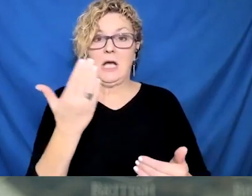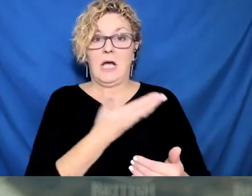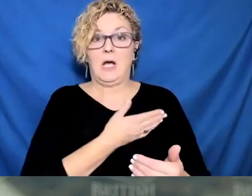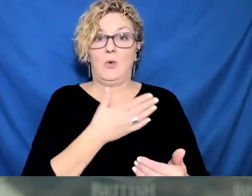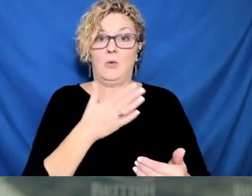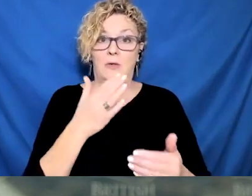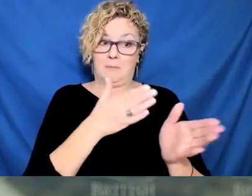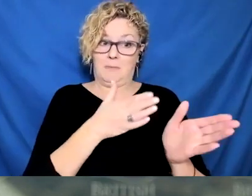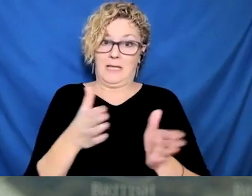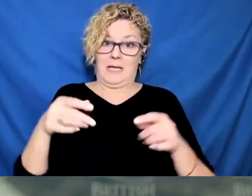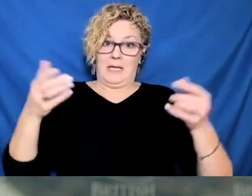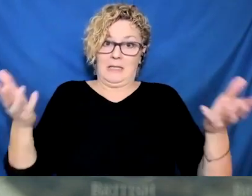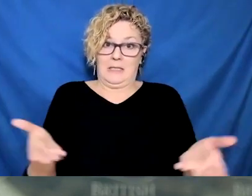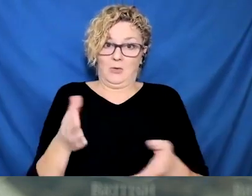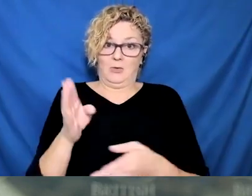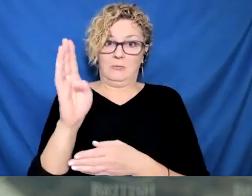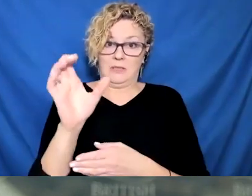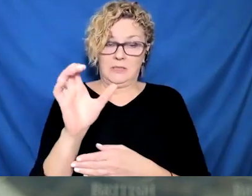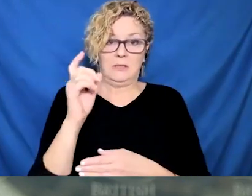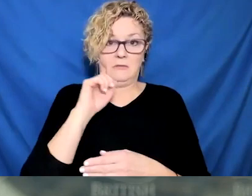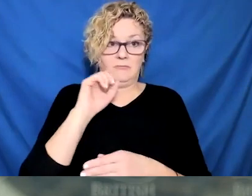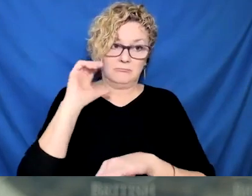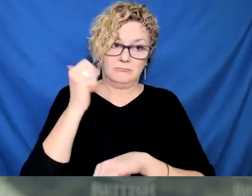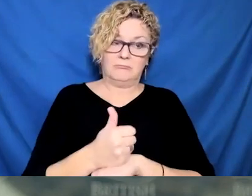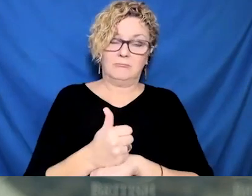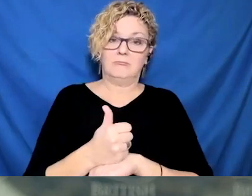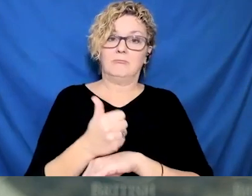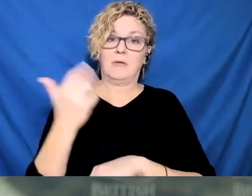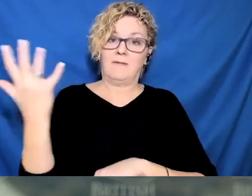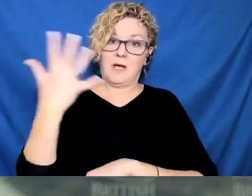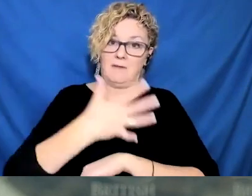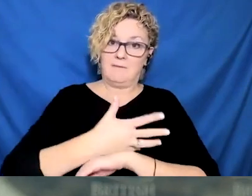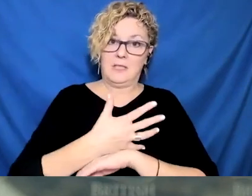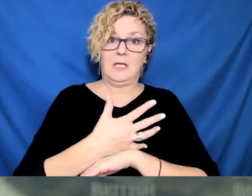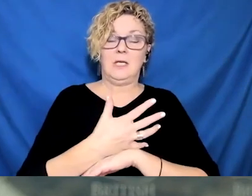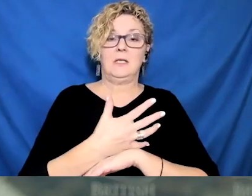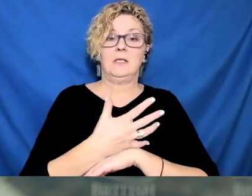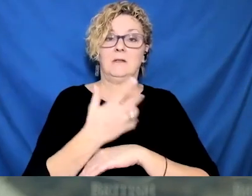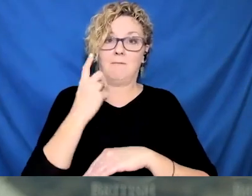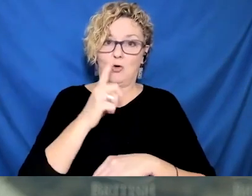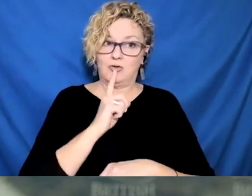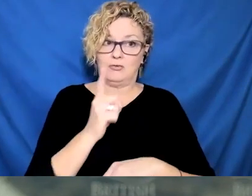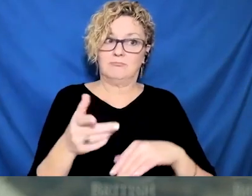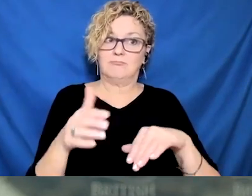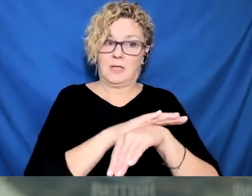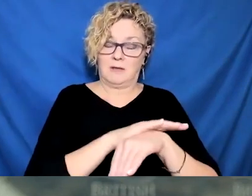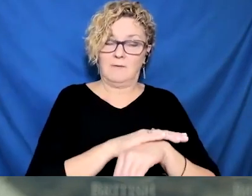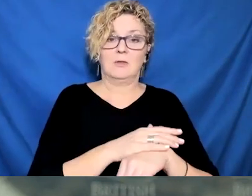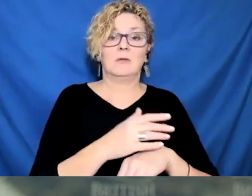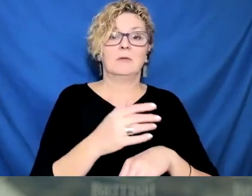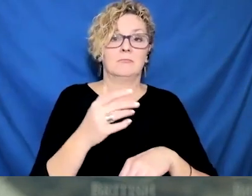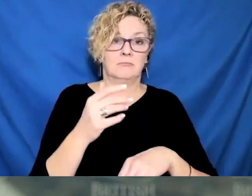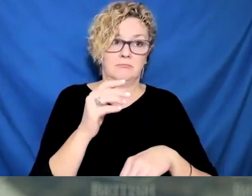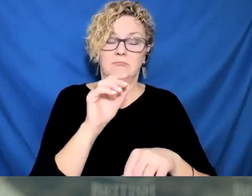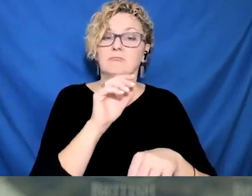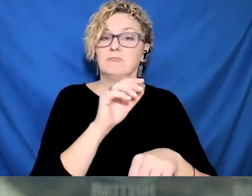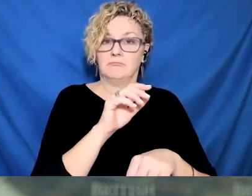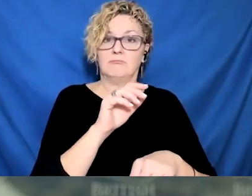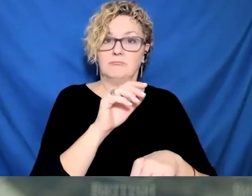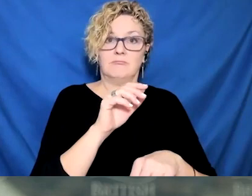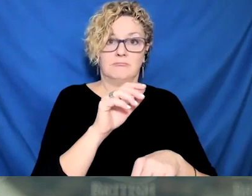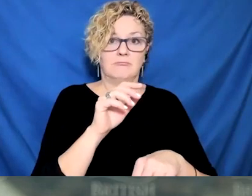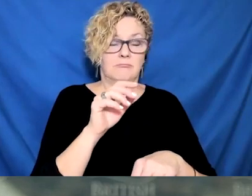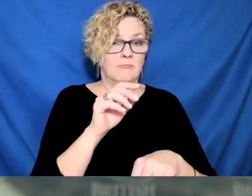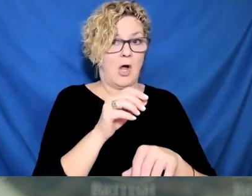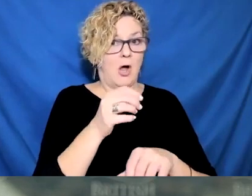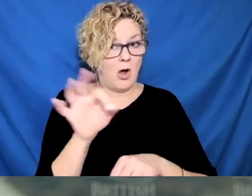had a lot more success on the ground for the clinics, in general. And so, we see that in the